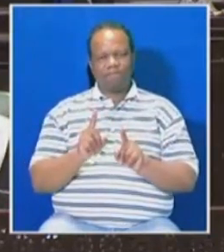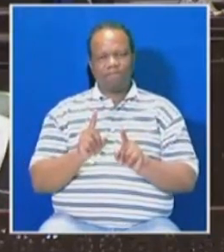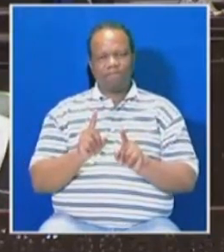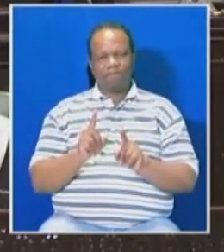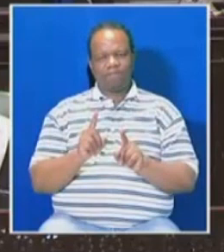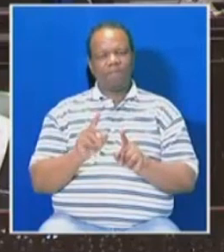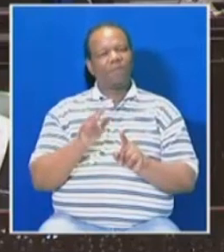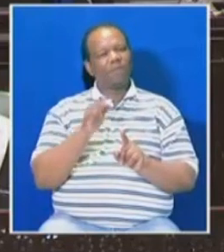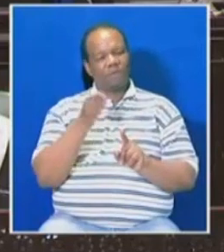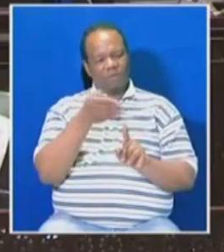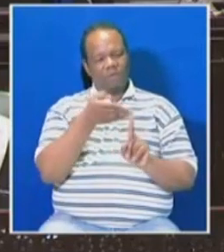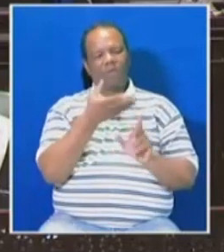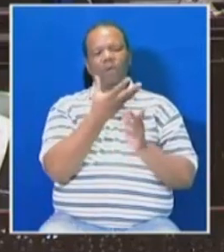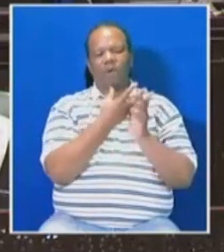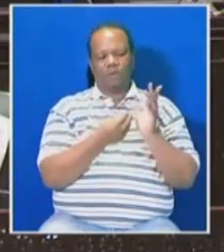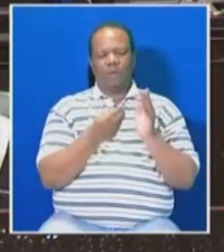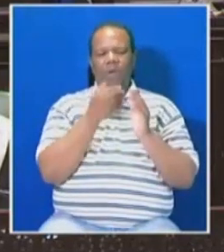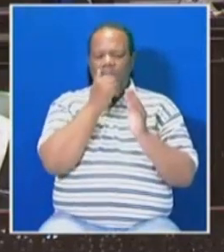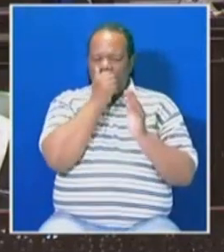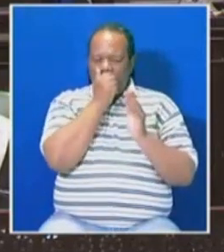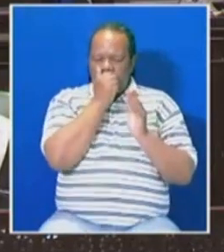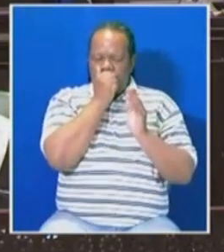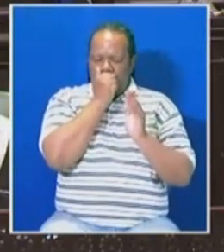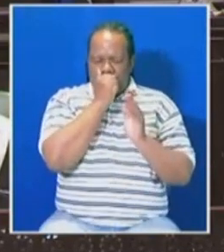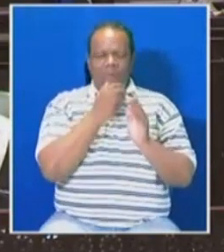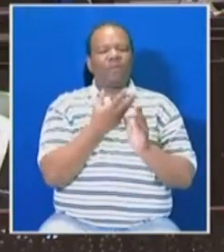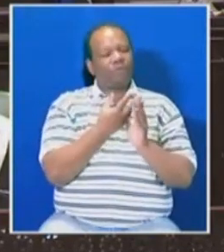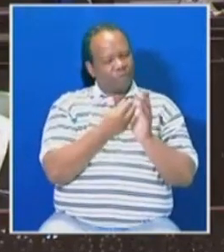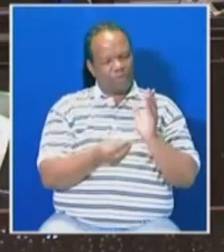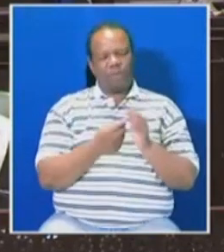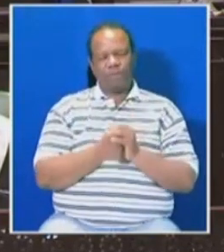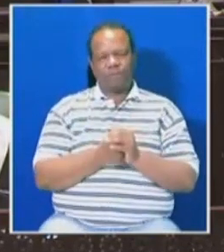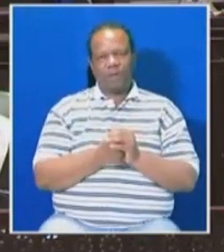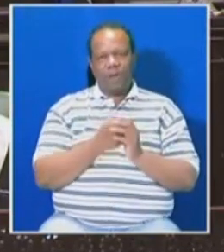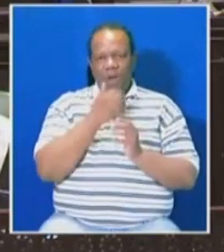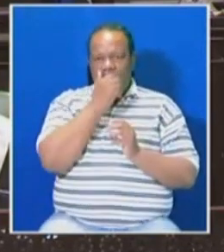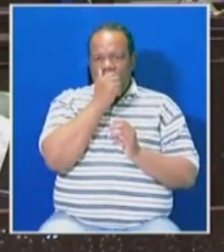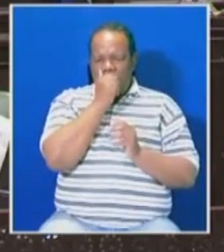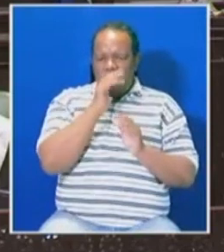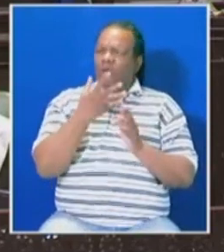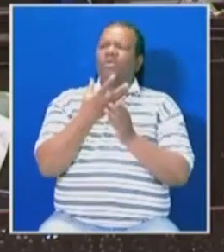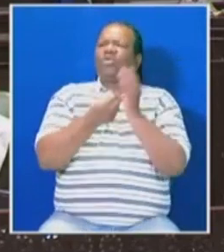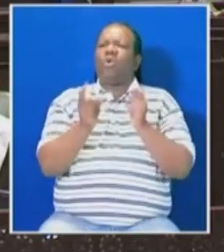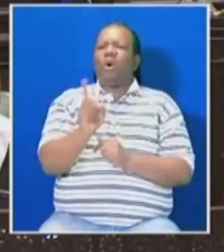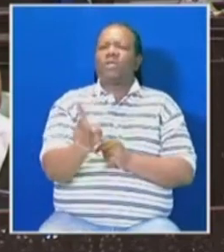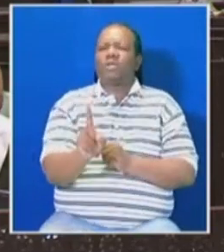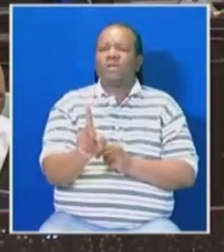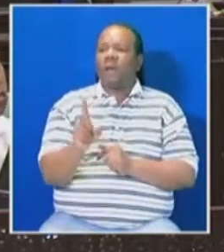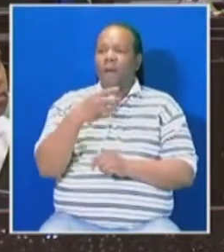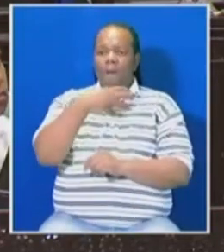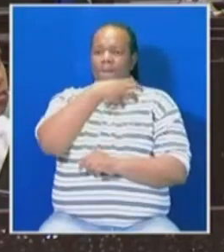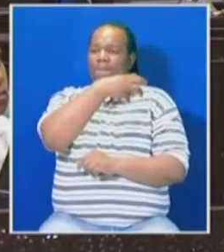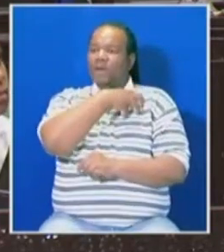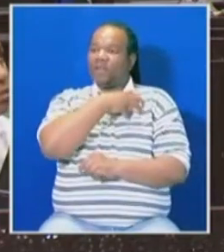have to withdraw the very same statement that you made. What must I withdraw that the Minister is go around